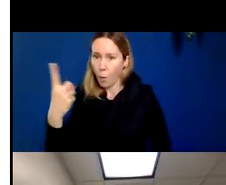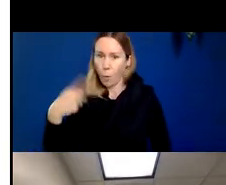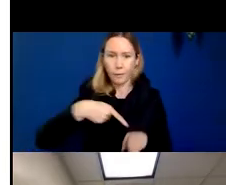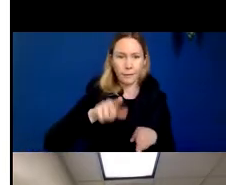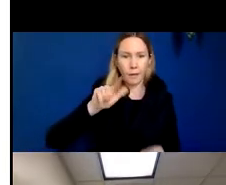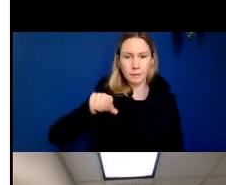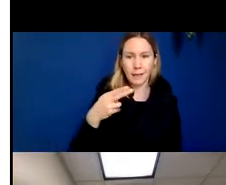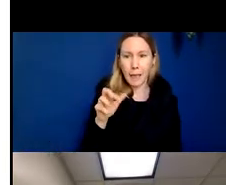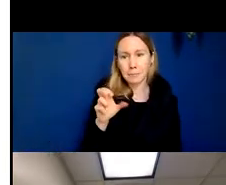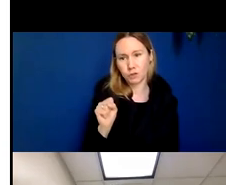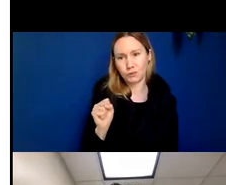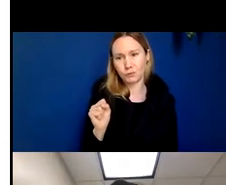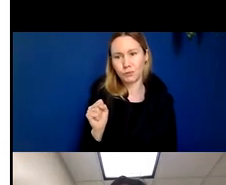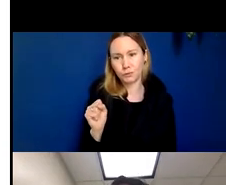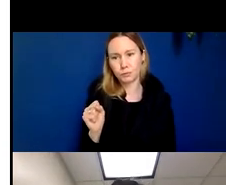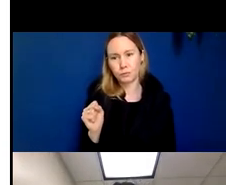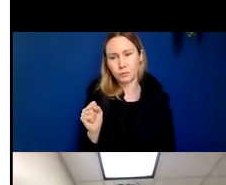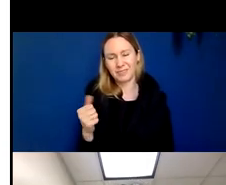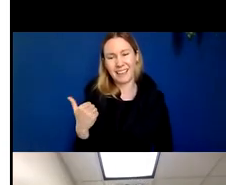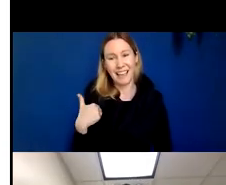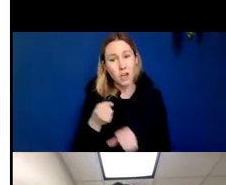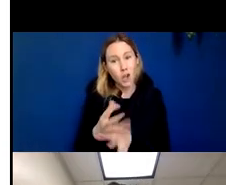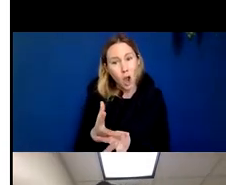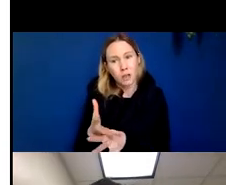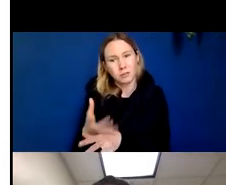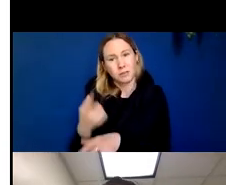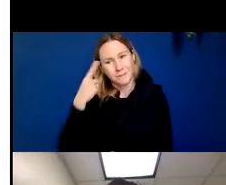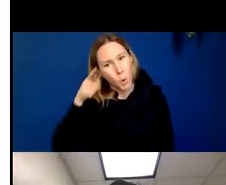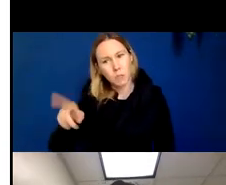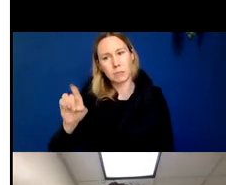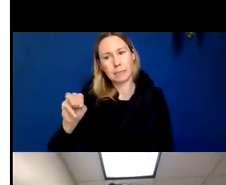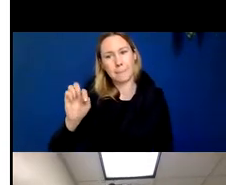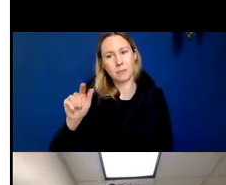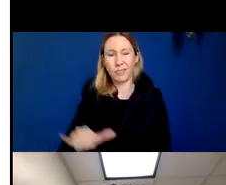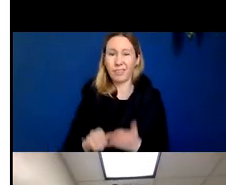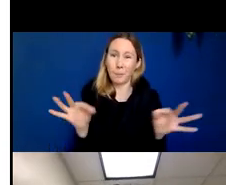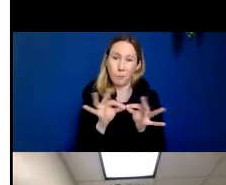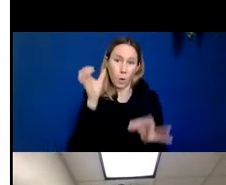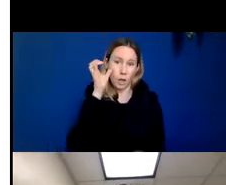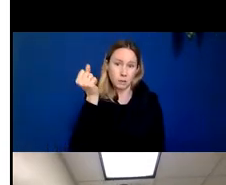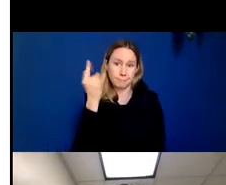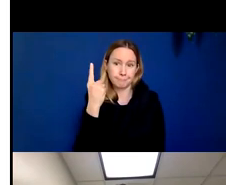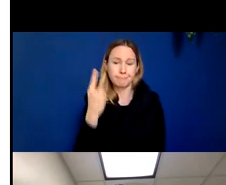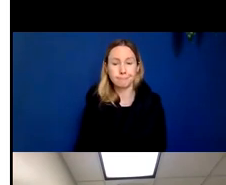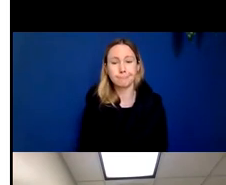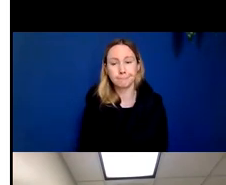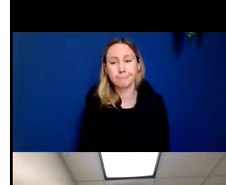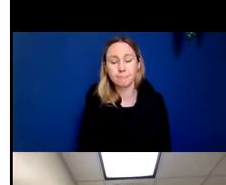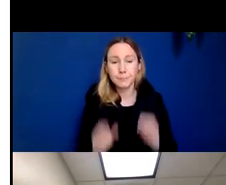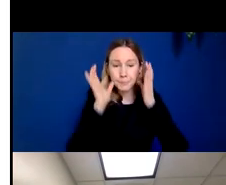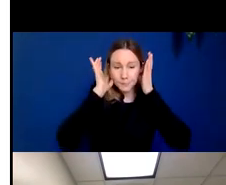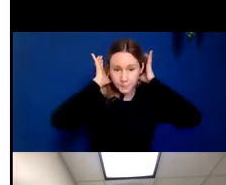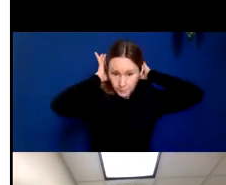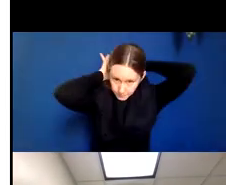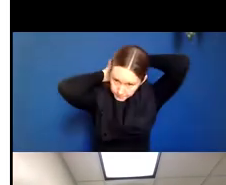dementia as a clinical entity and the underlying causes. And that's an important concept to understand as we move along. So